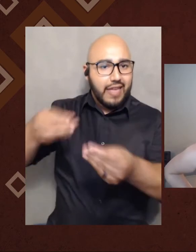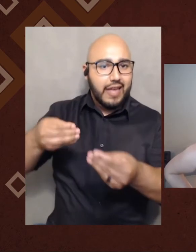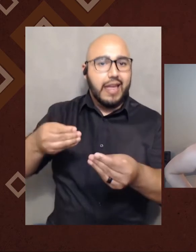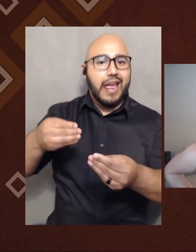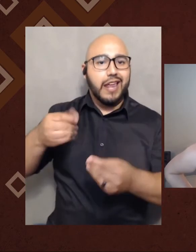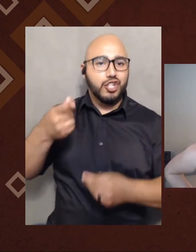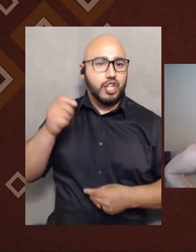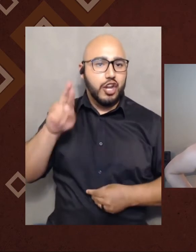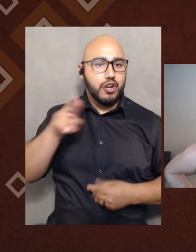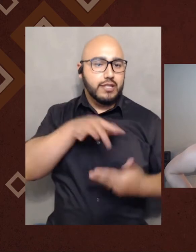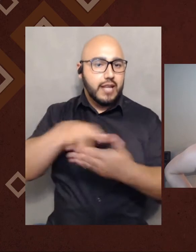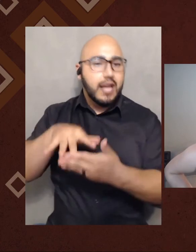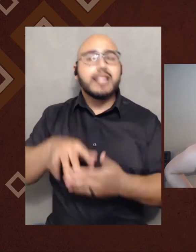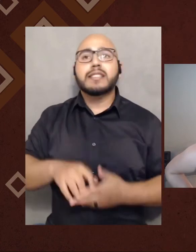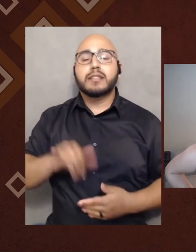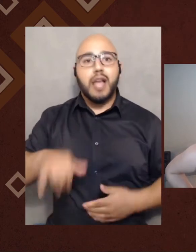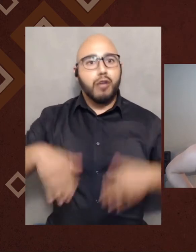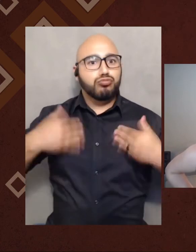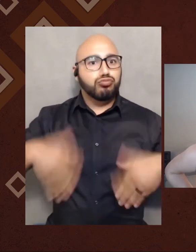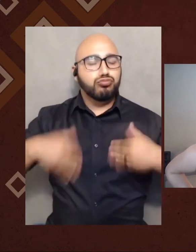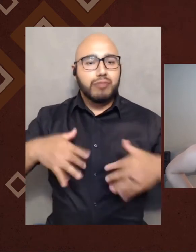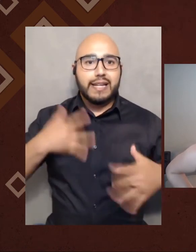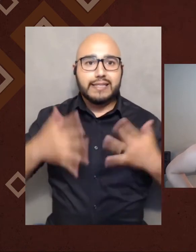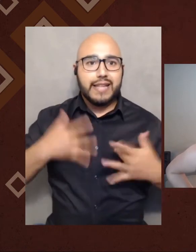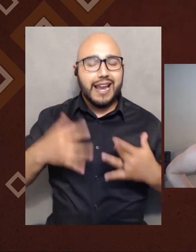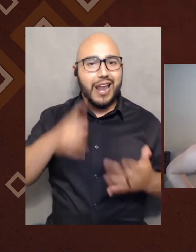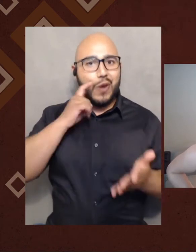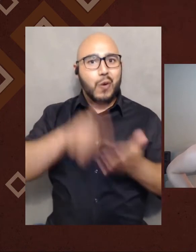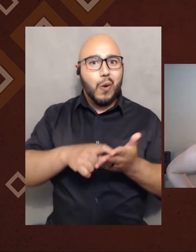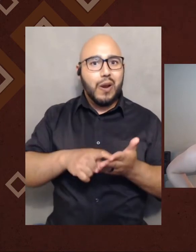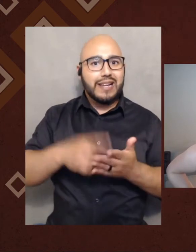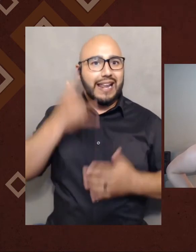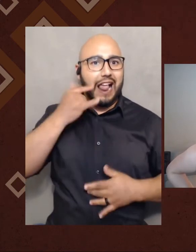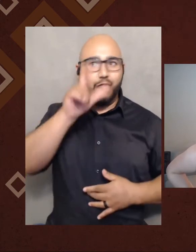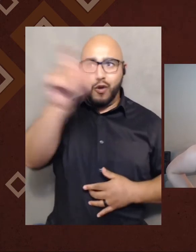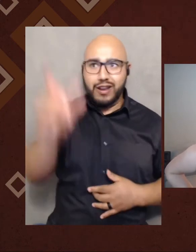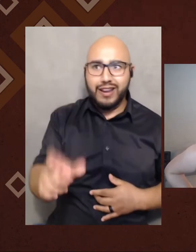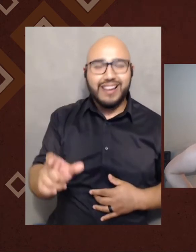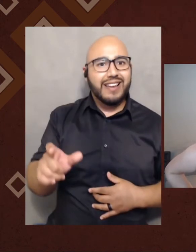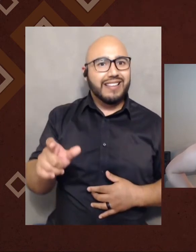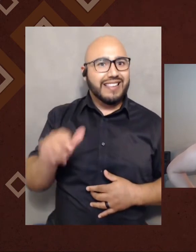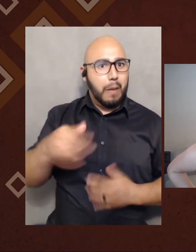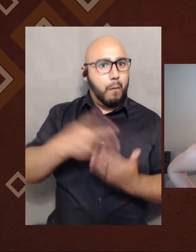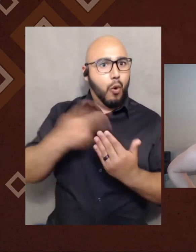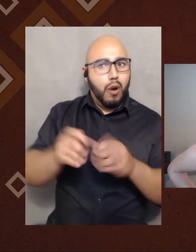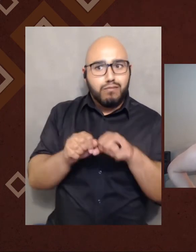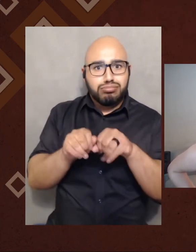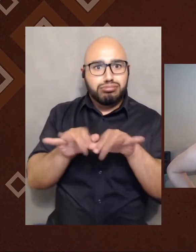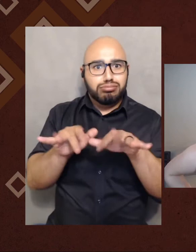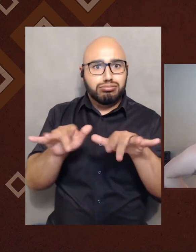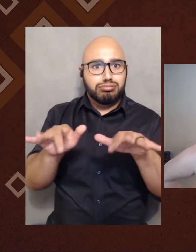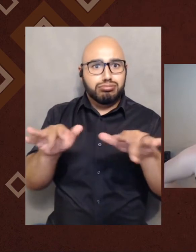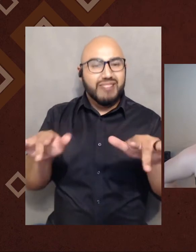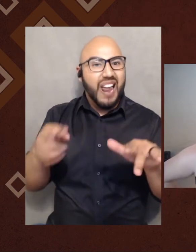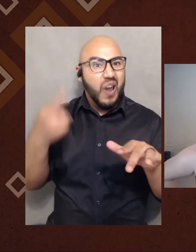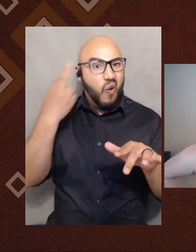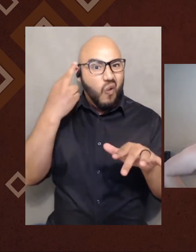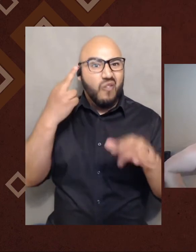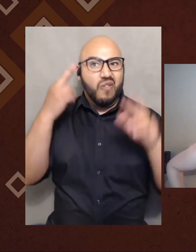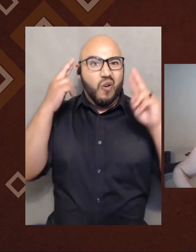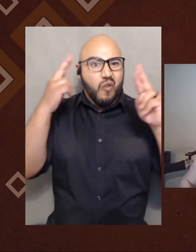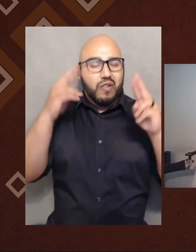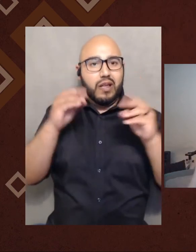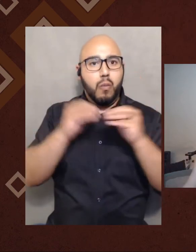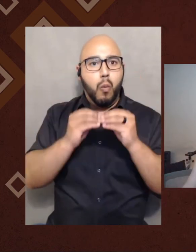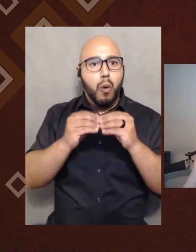really exciting to be a part of as ethnic studies grows across California and hopefully more places. So, yeah, let's go ahead and